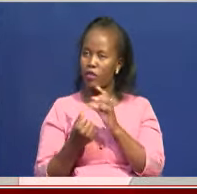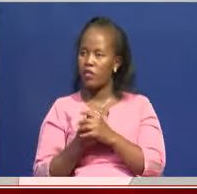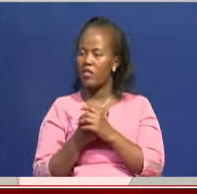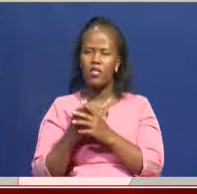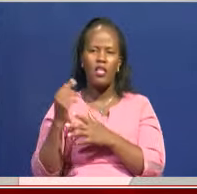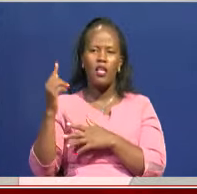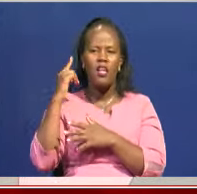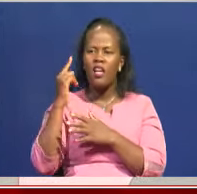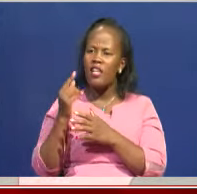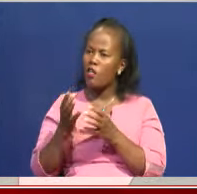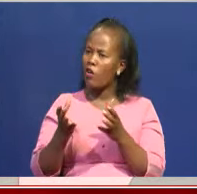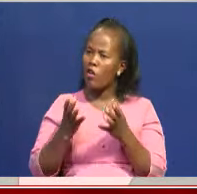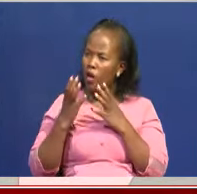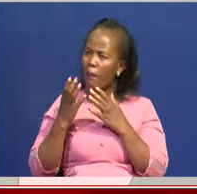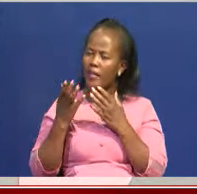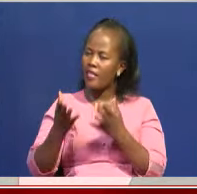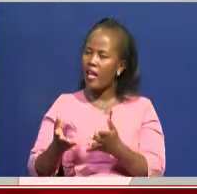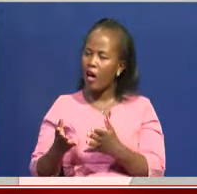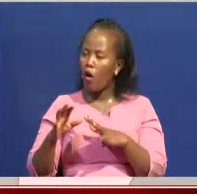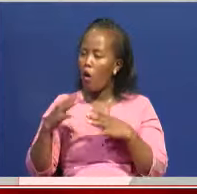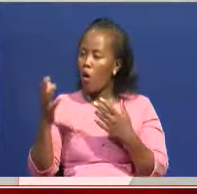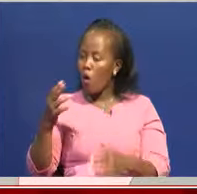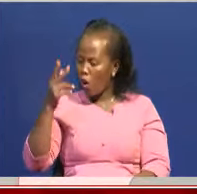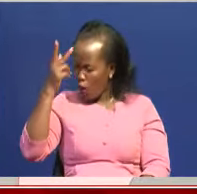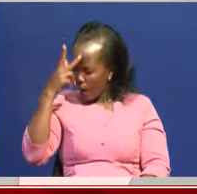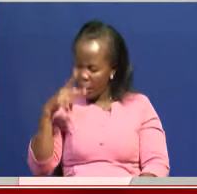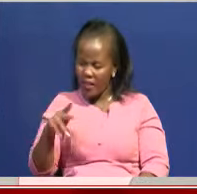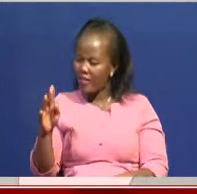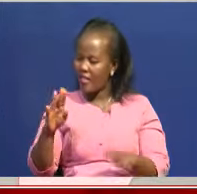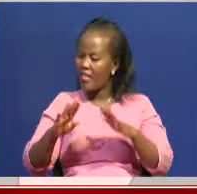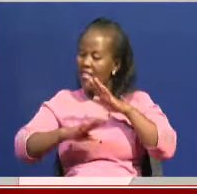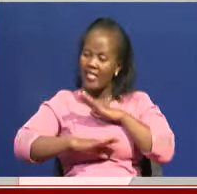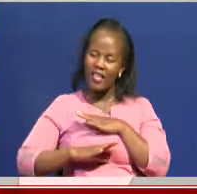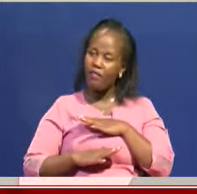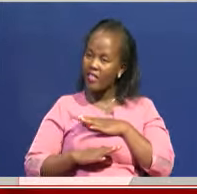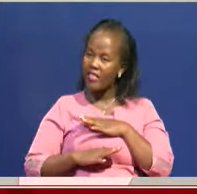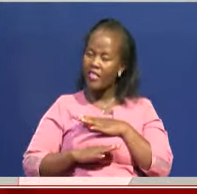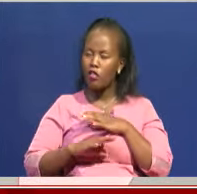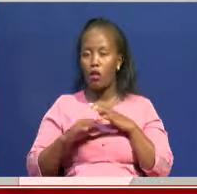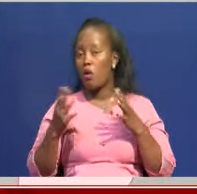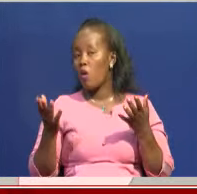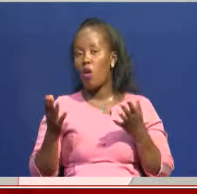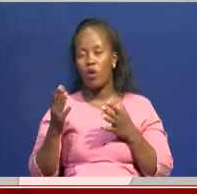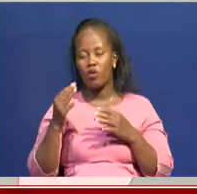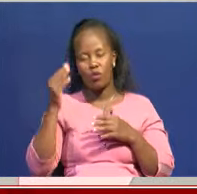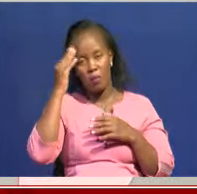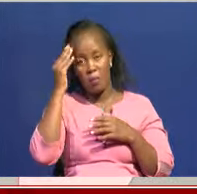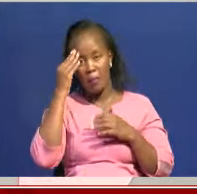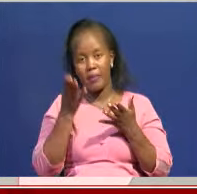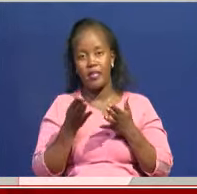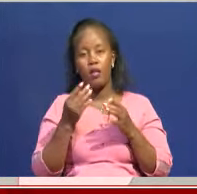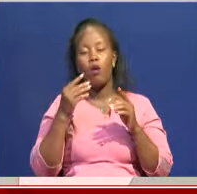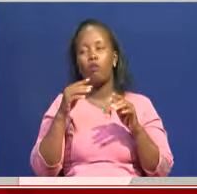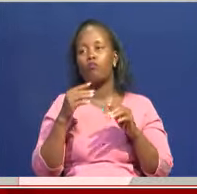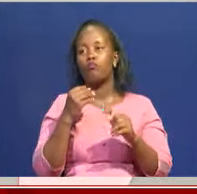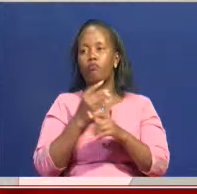legal requirement so far, or that policy as is, is it sufficient enough now to advance that cost of repatriating artifacts that